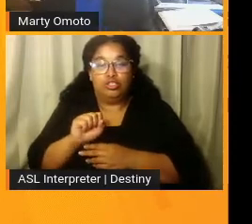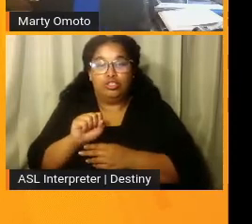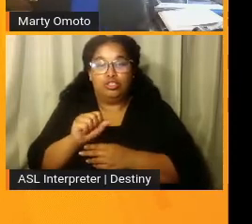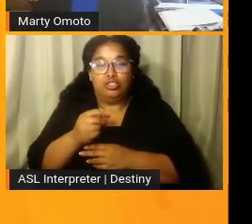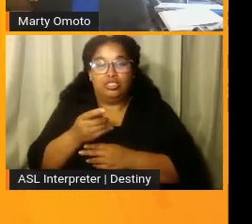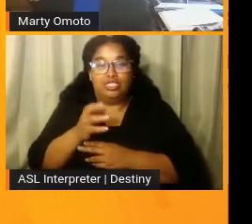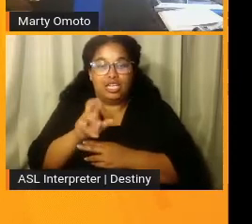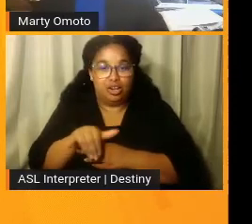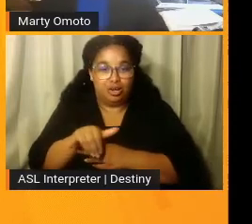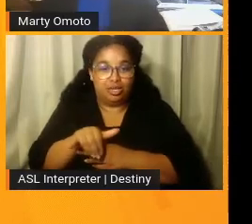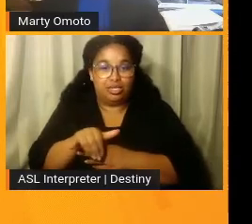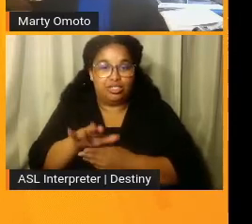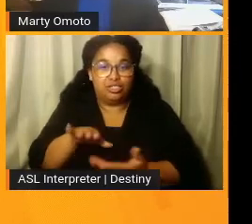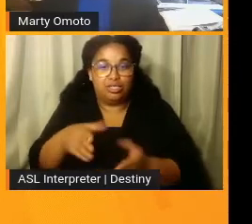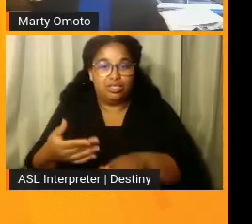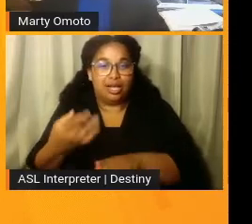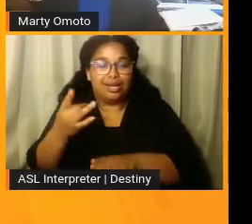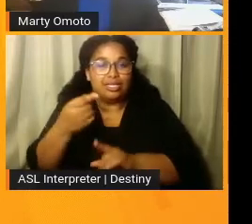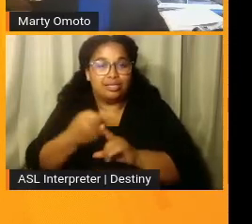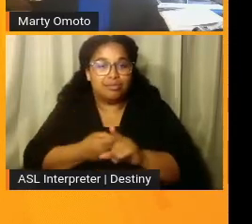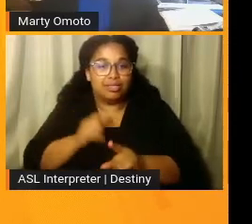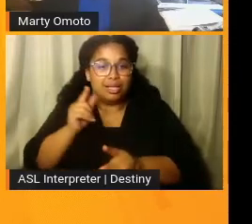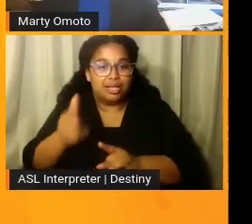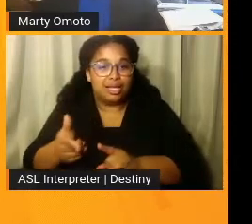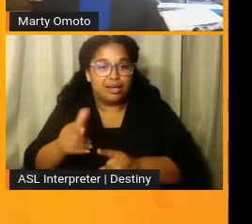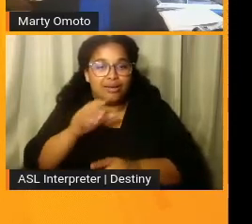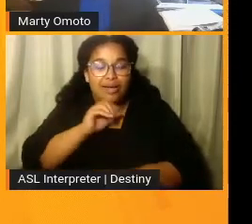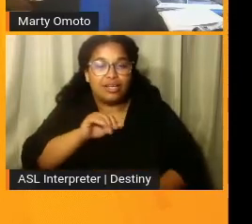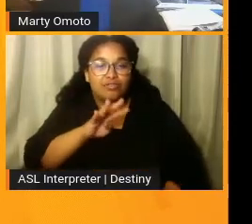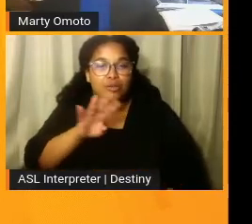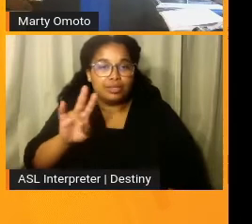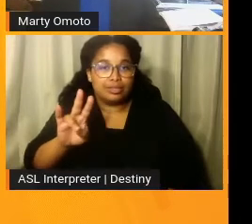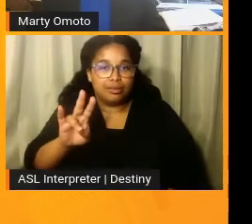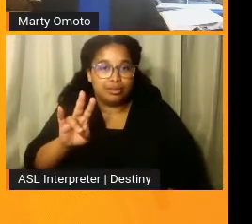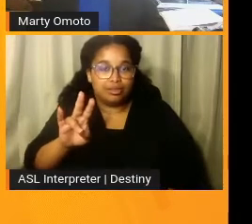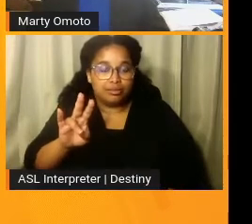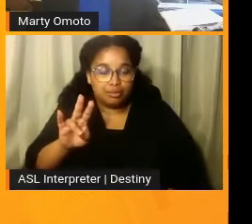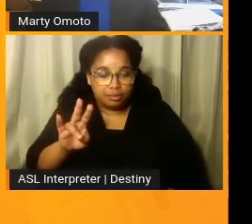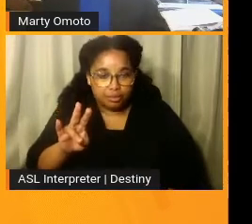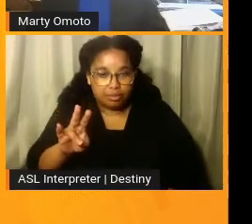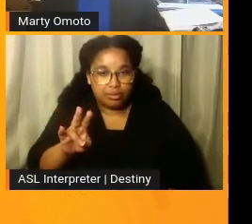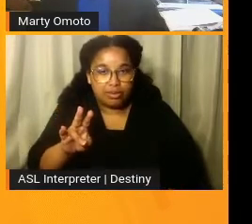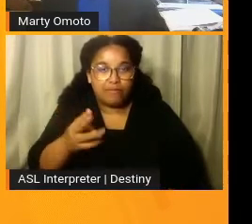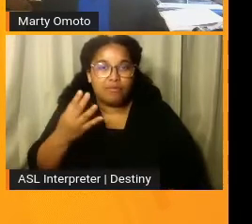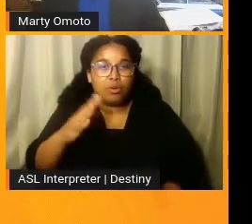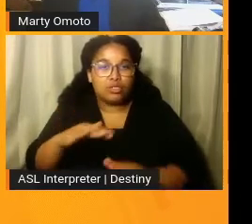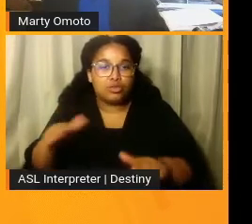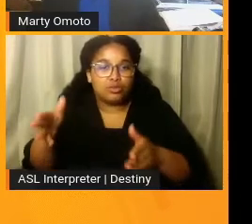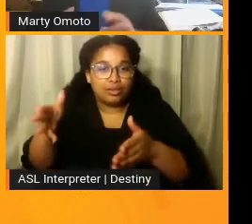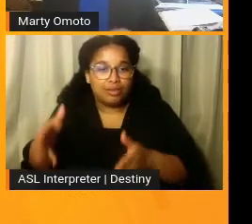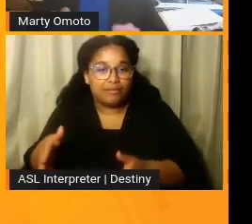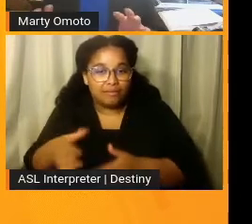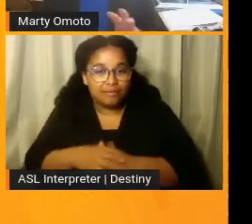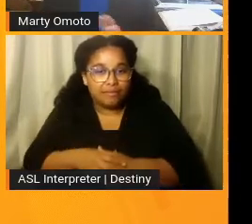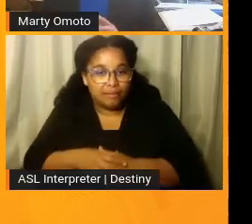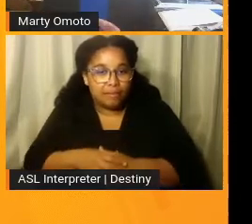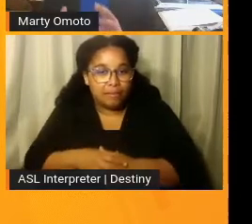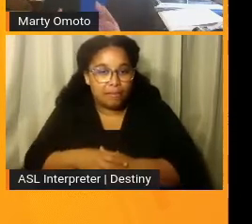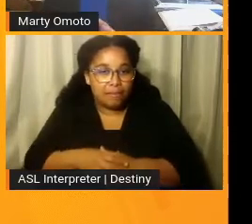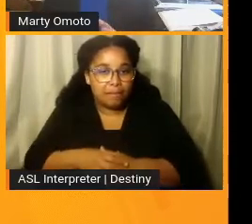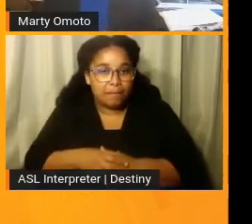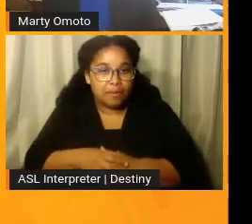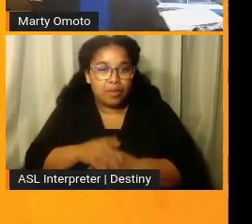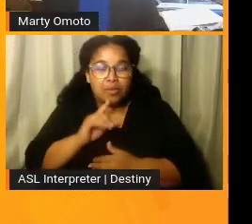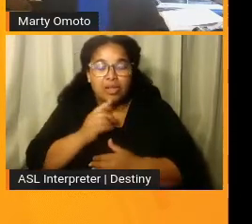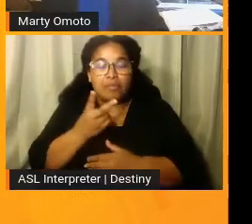died 18 months later and she was only 47 and left four children. And, um, I think combined